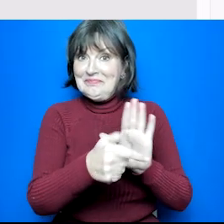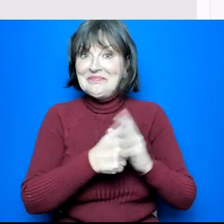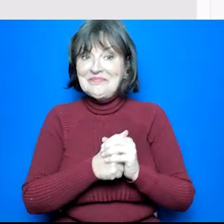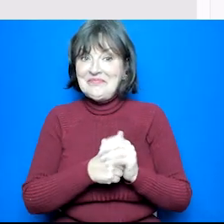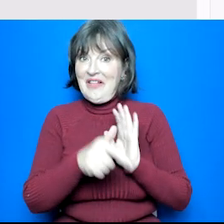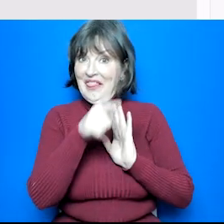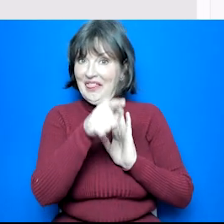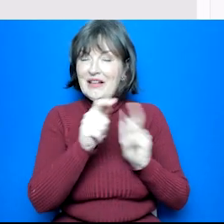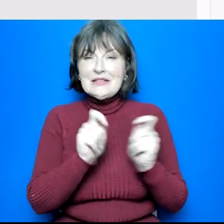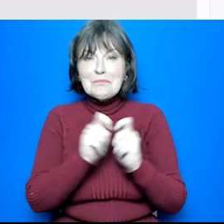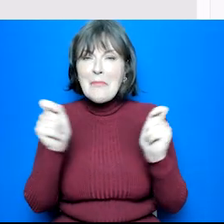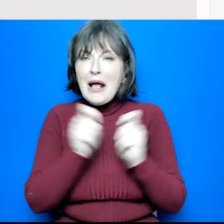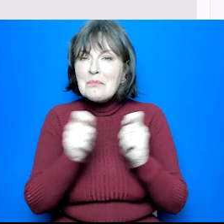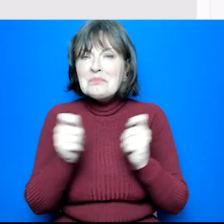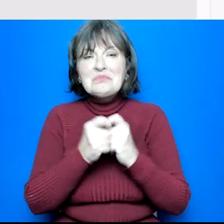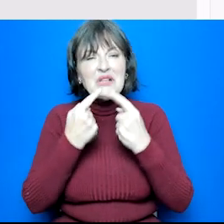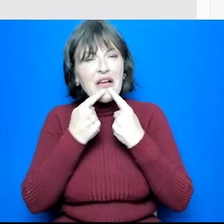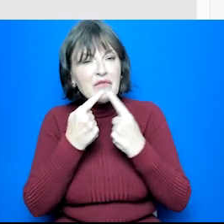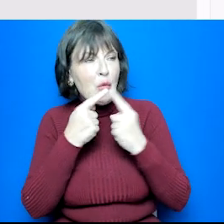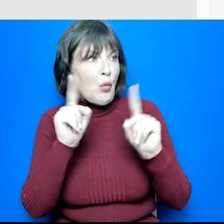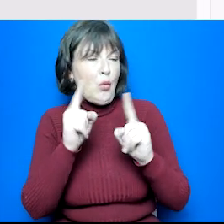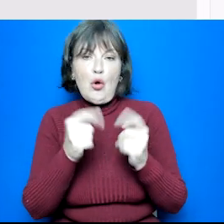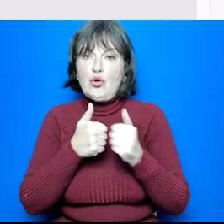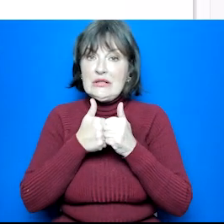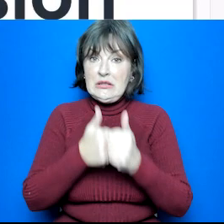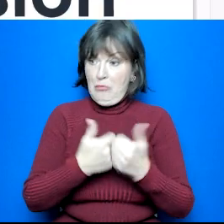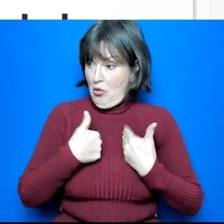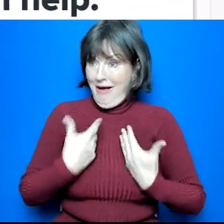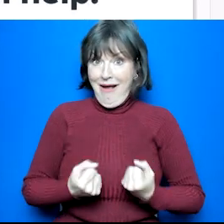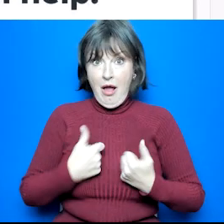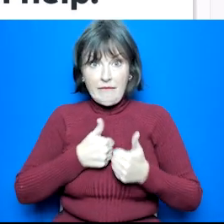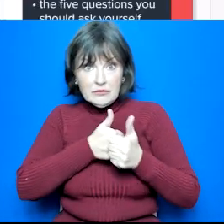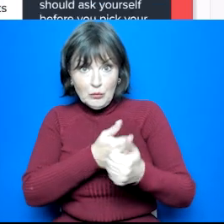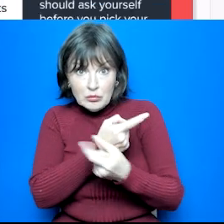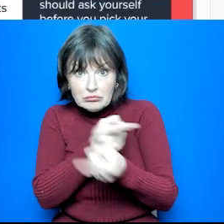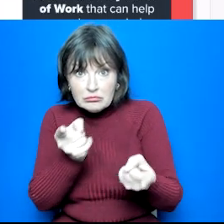You can see the magazine has information on support available from us,